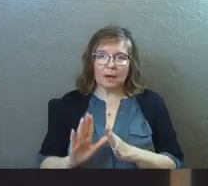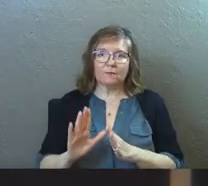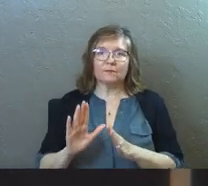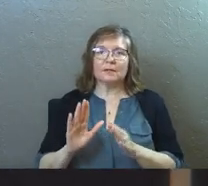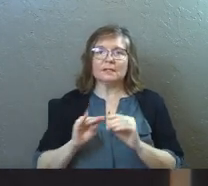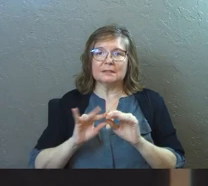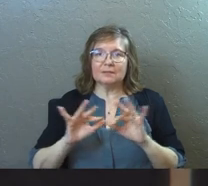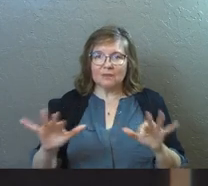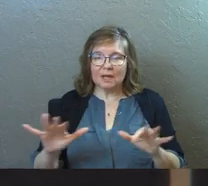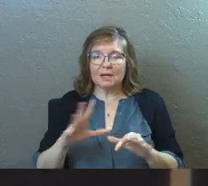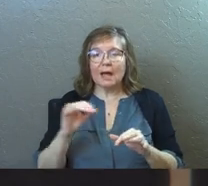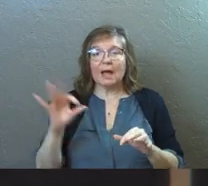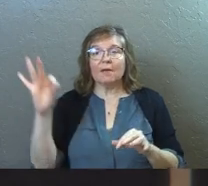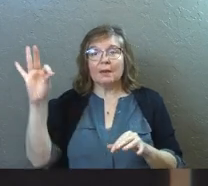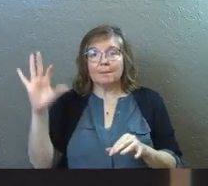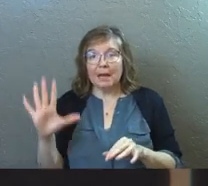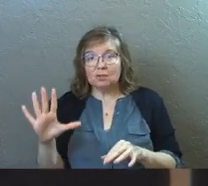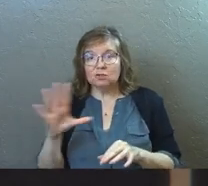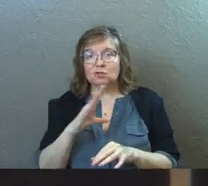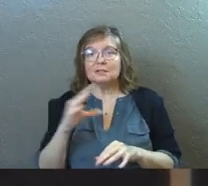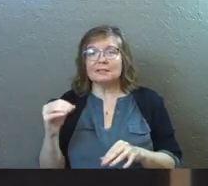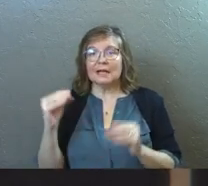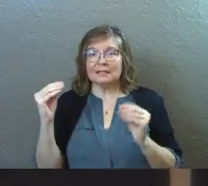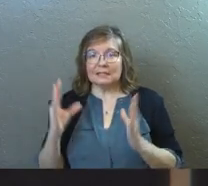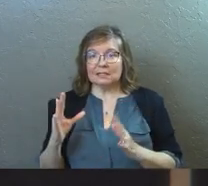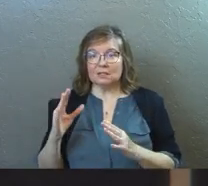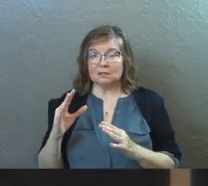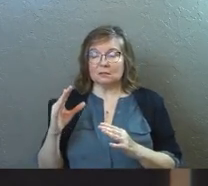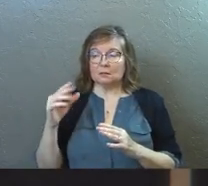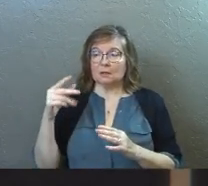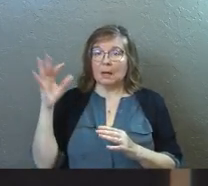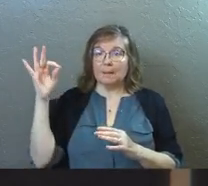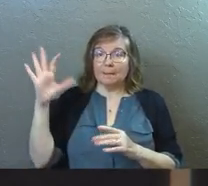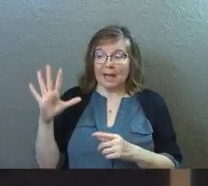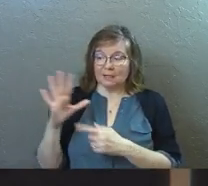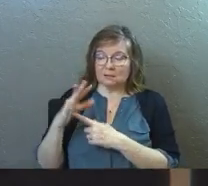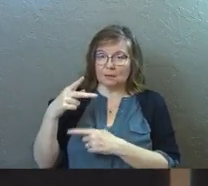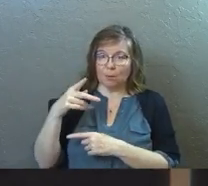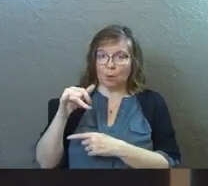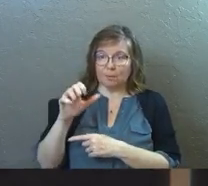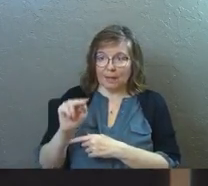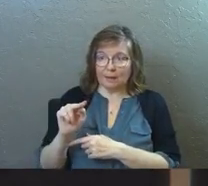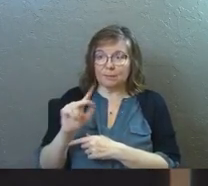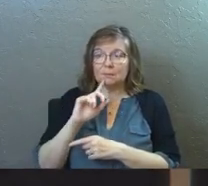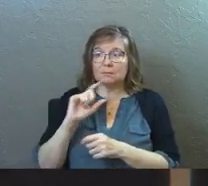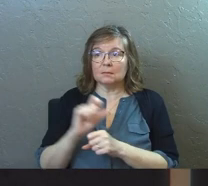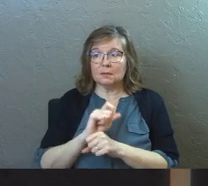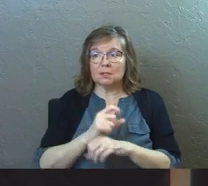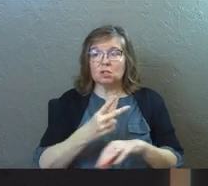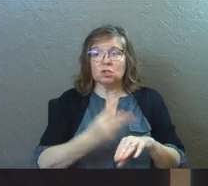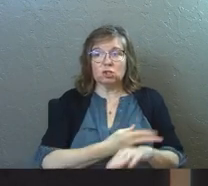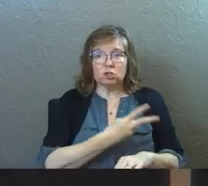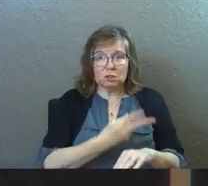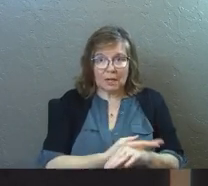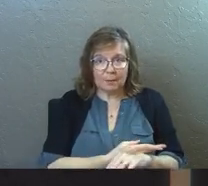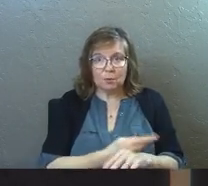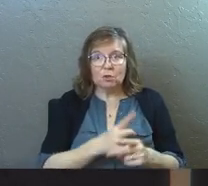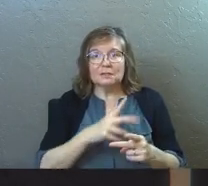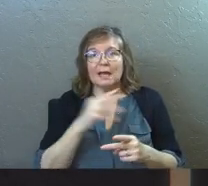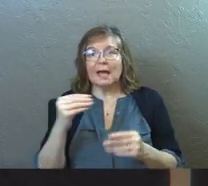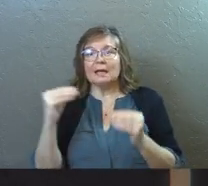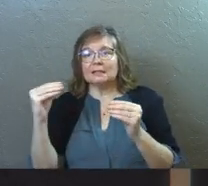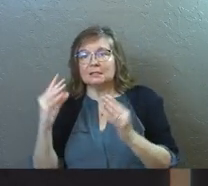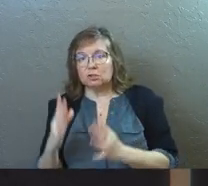pastors, that's poimen, and teachers. So if you want to read that passage literally, it would be shepherds and